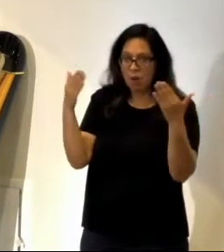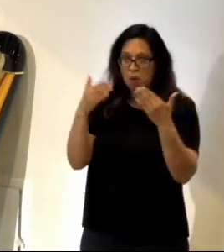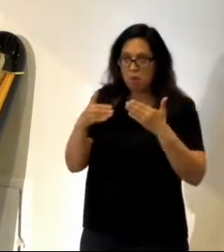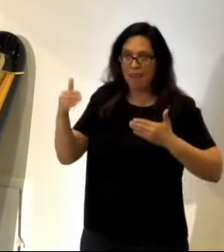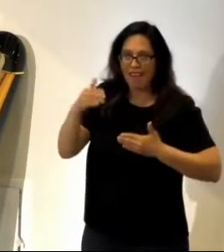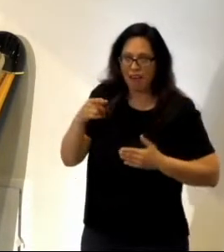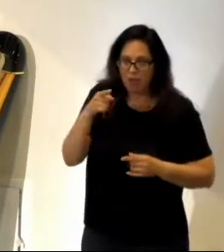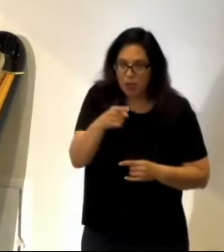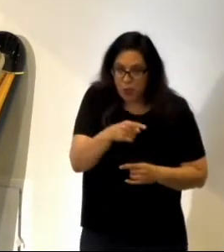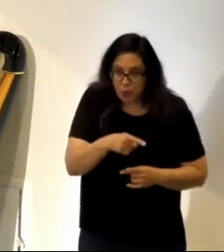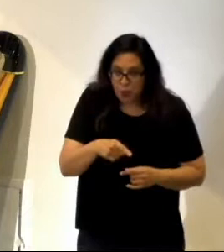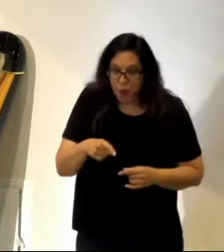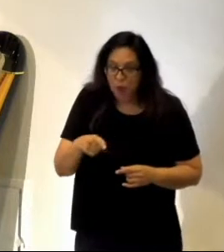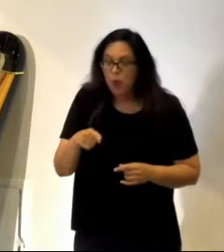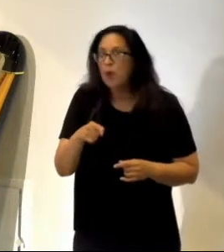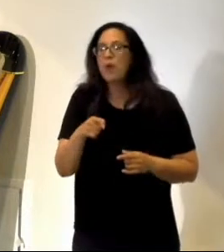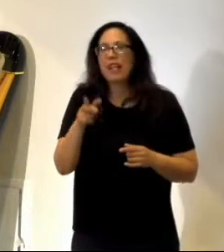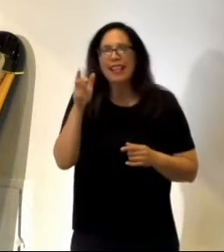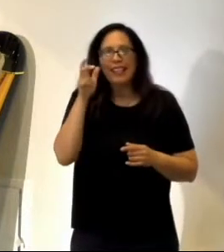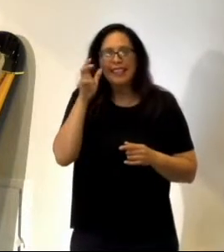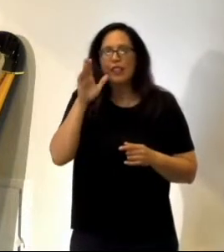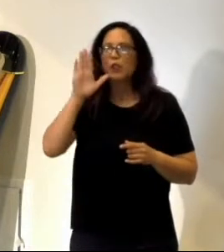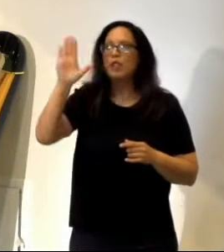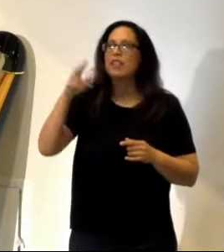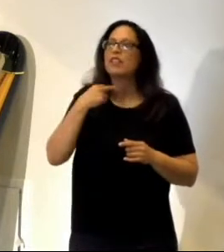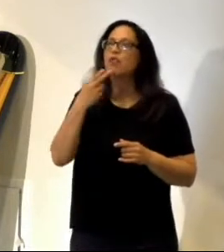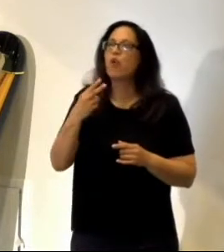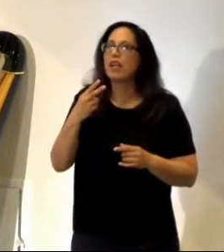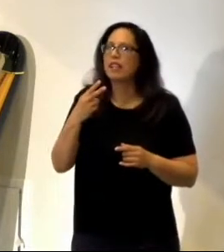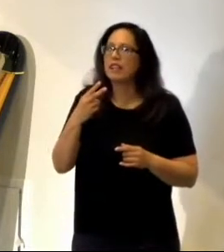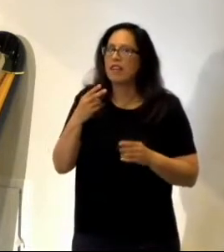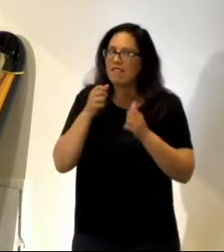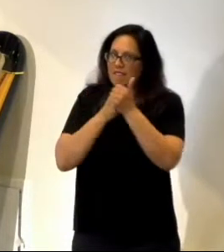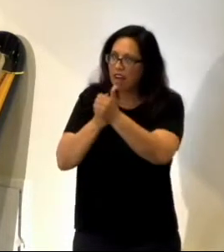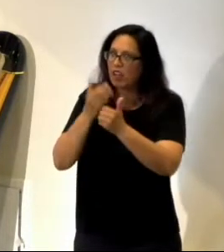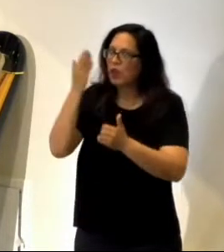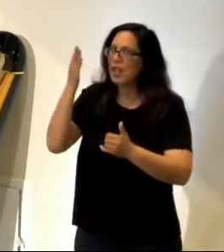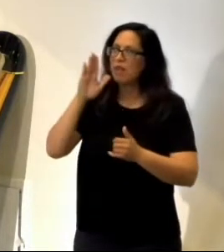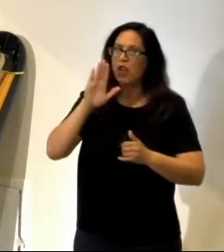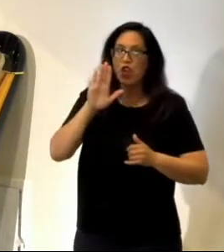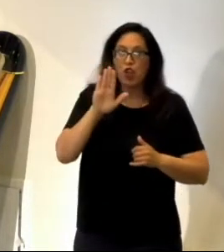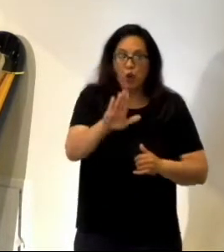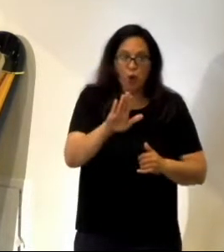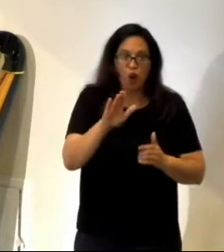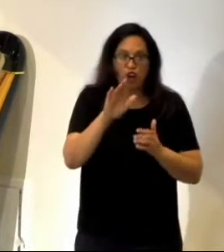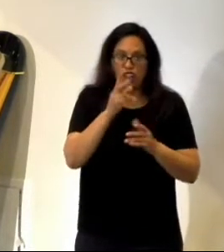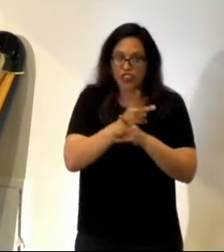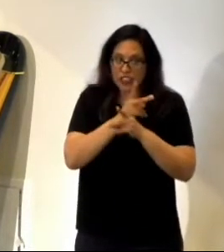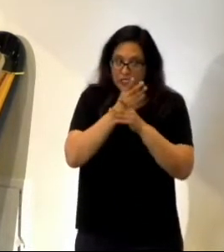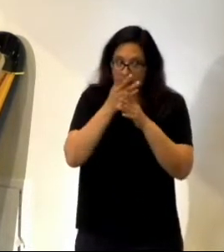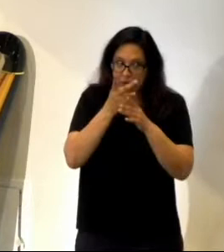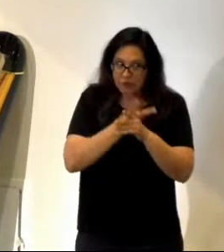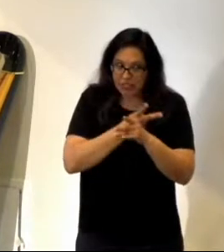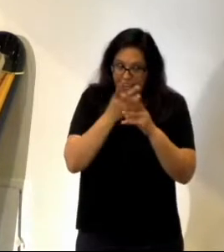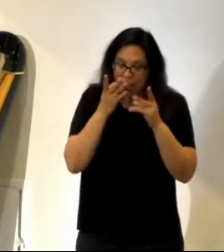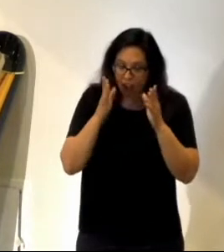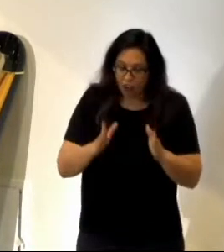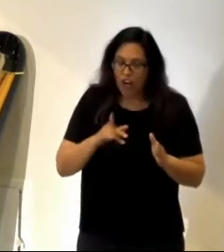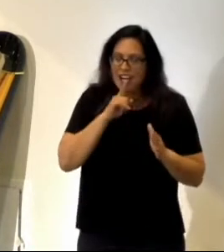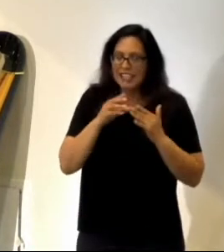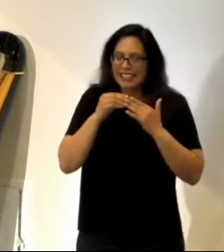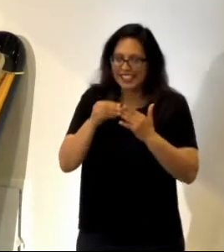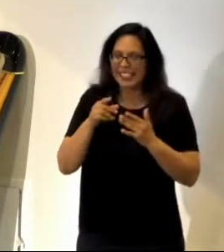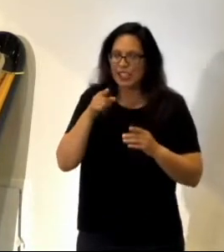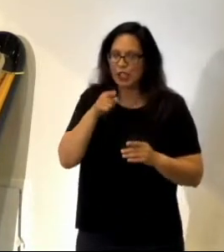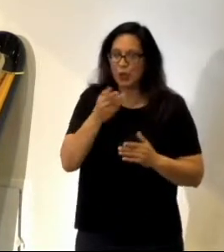him. Your shepherd is leading you there. Okay, in verse 4 of Psalm 23,